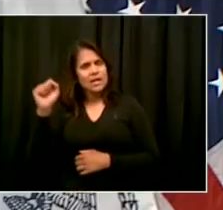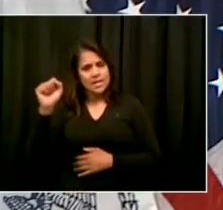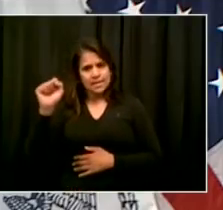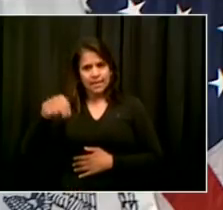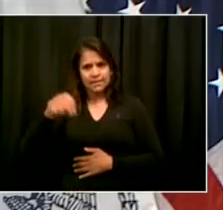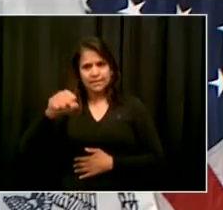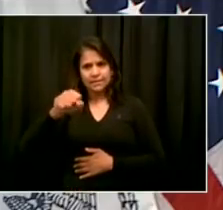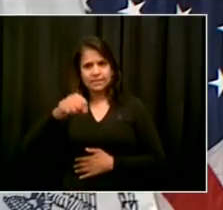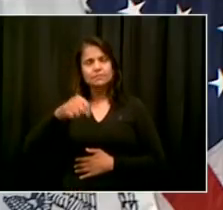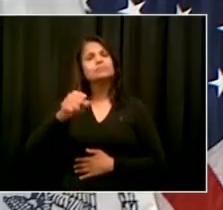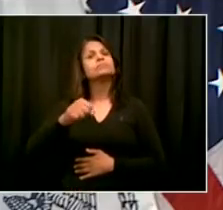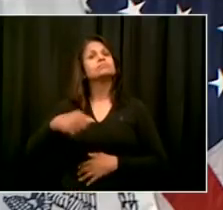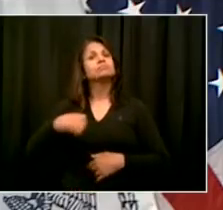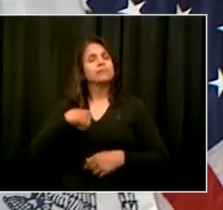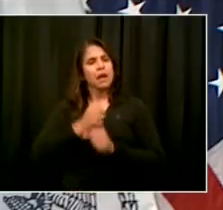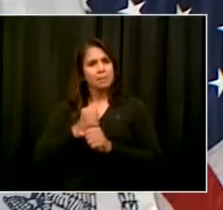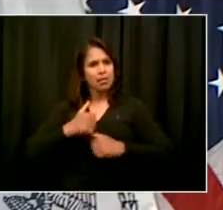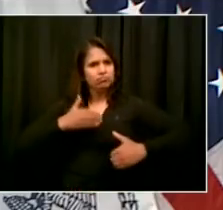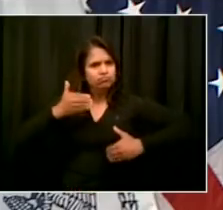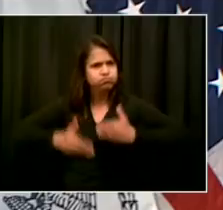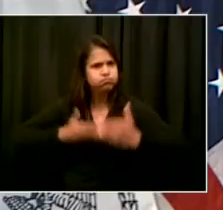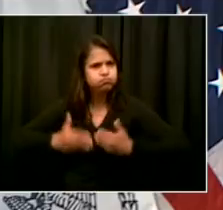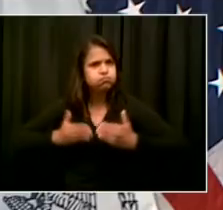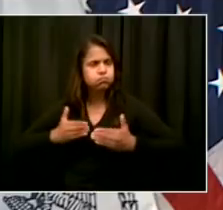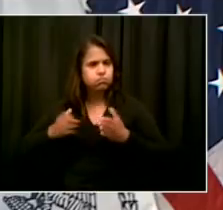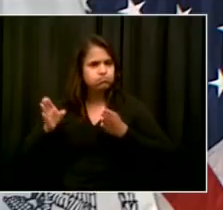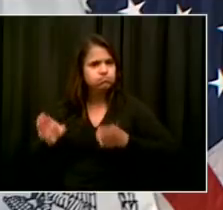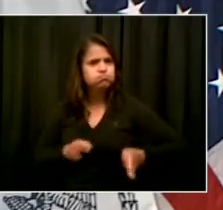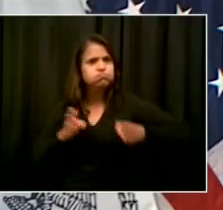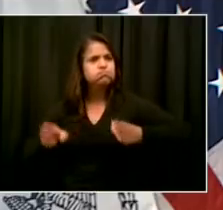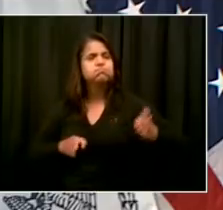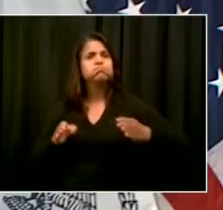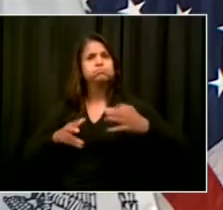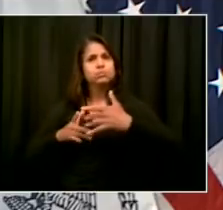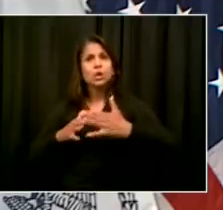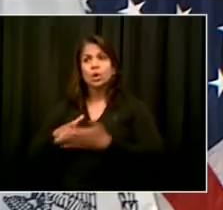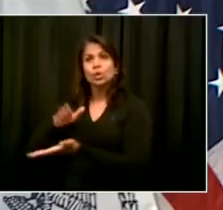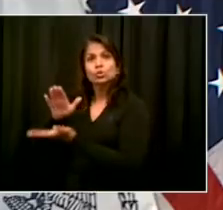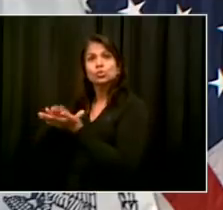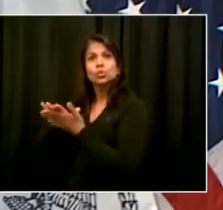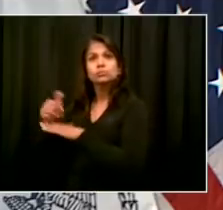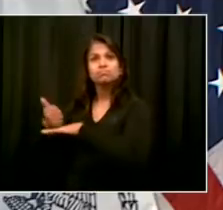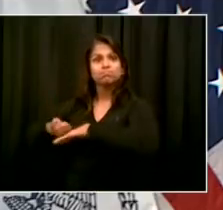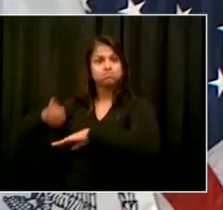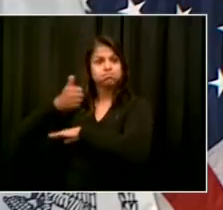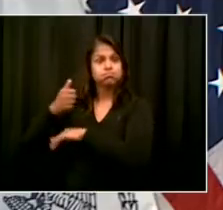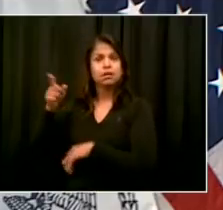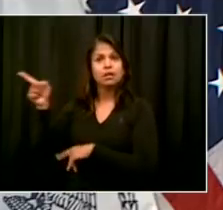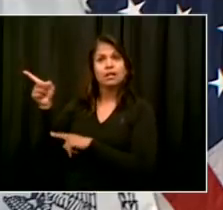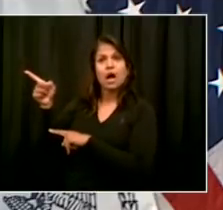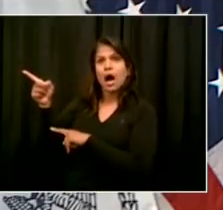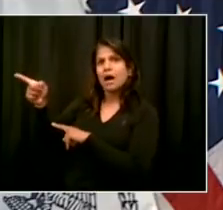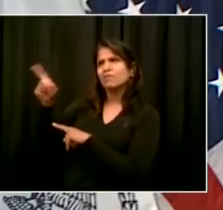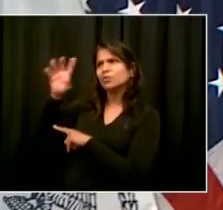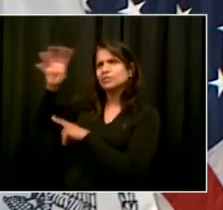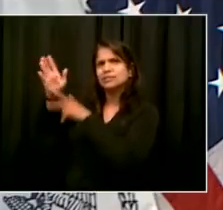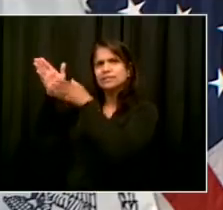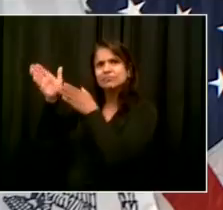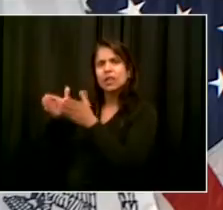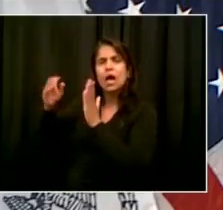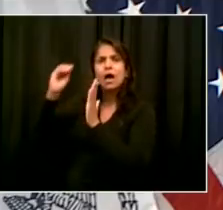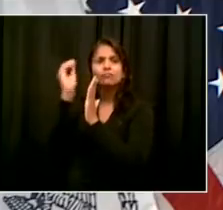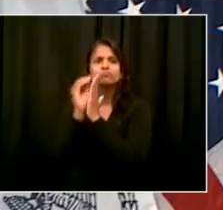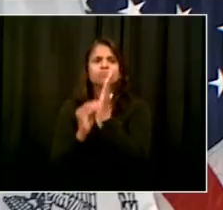systems to submit their plans to the state. The state did not request any major change in our